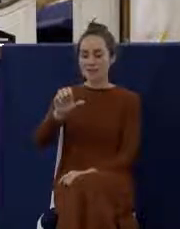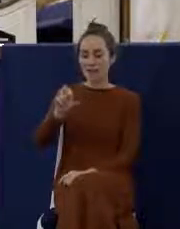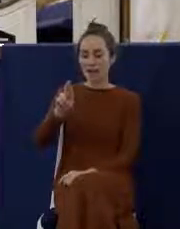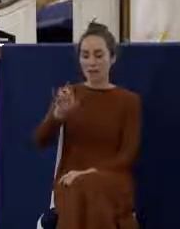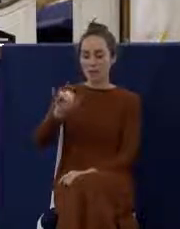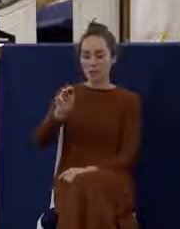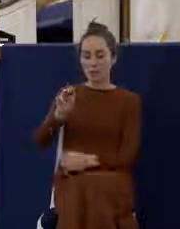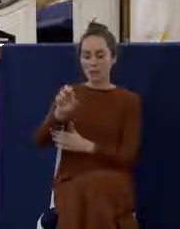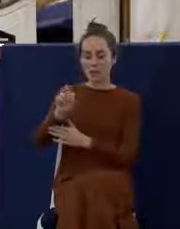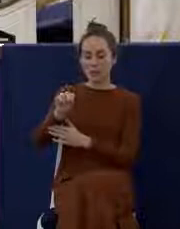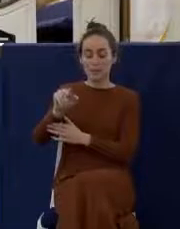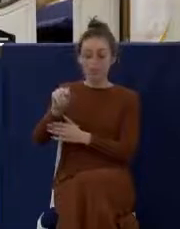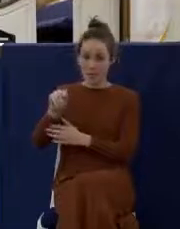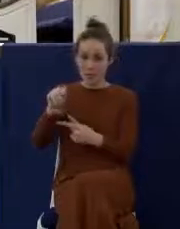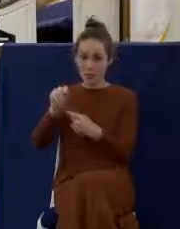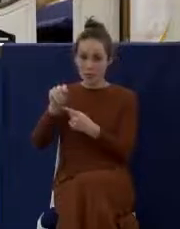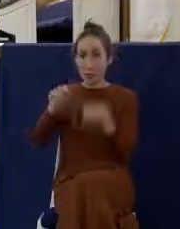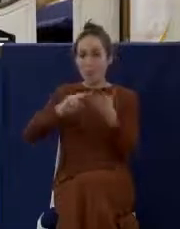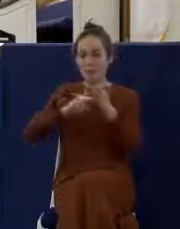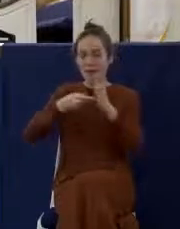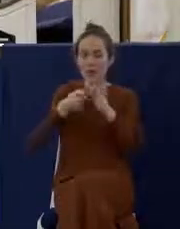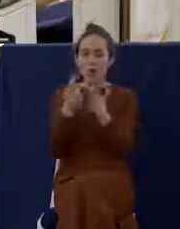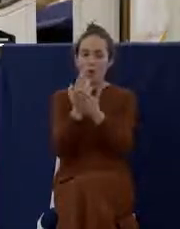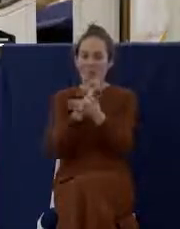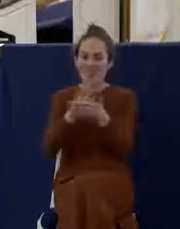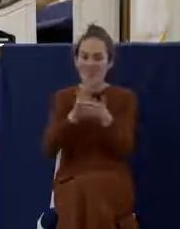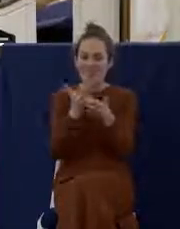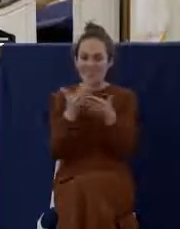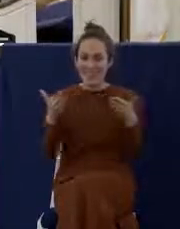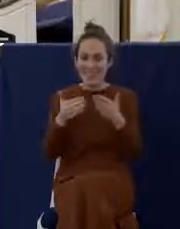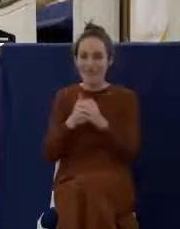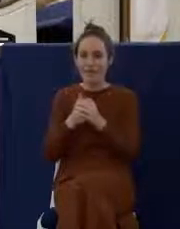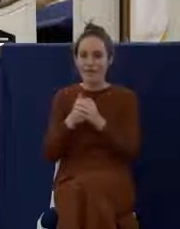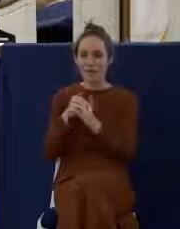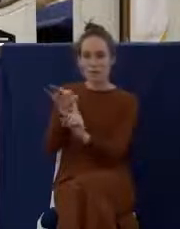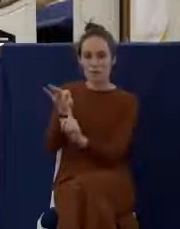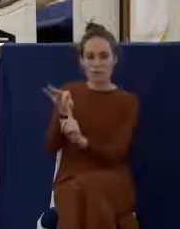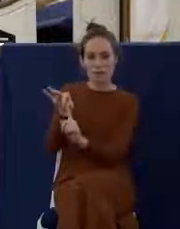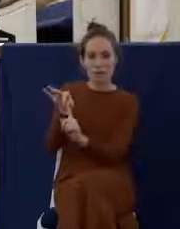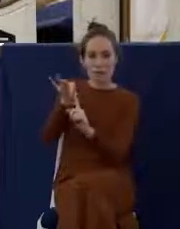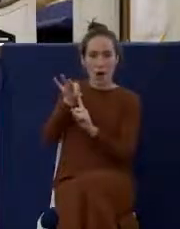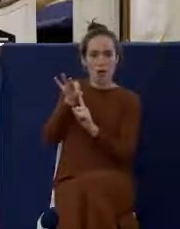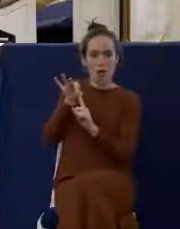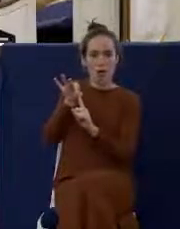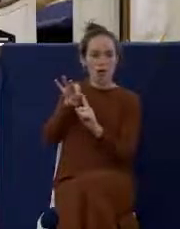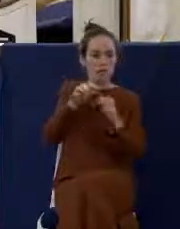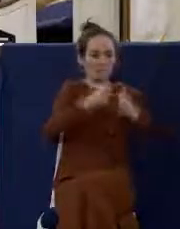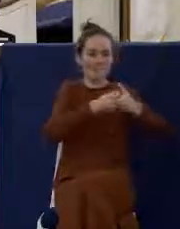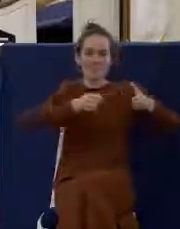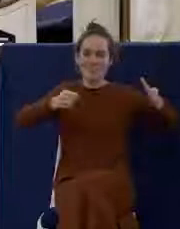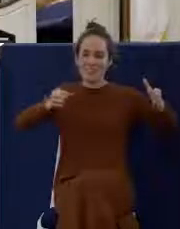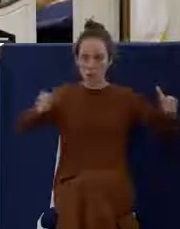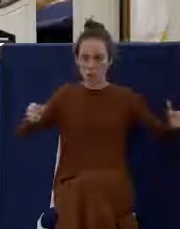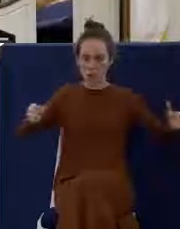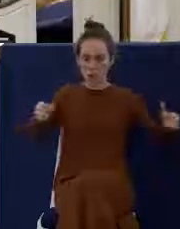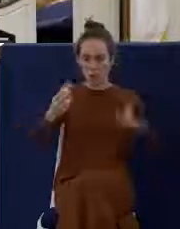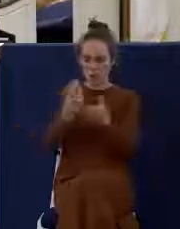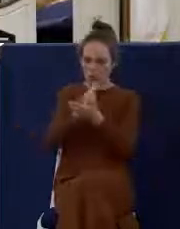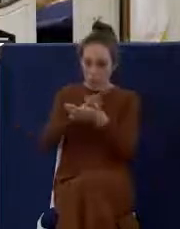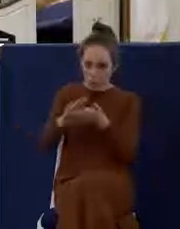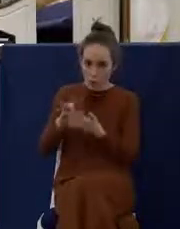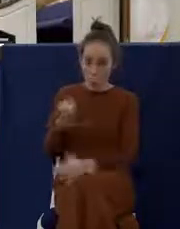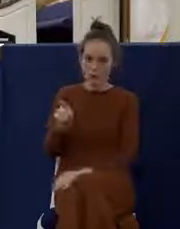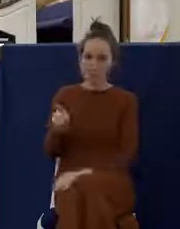something that is sacred or holy, something that is set apart. And I think that